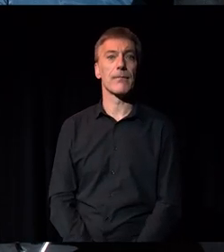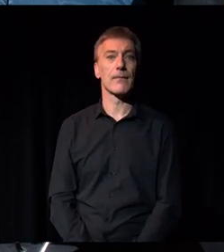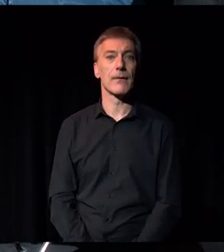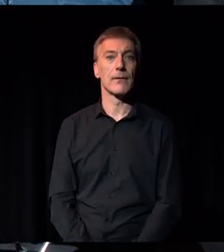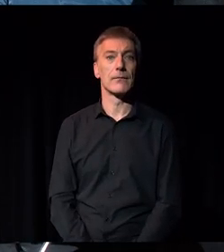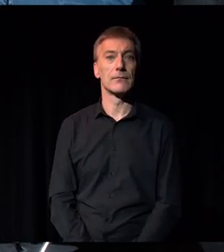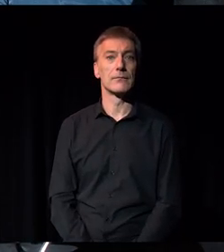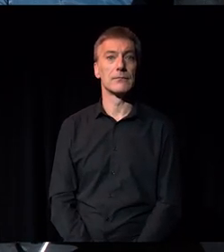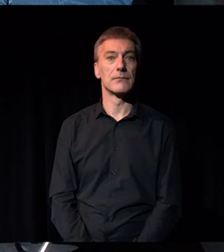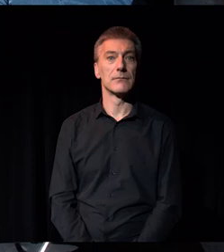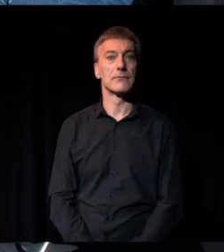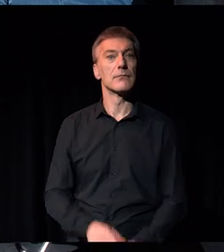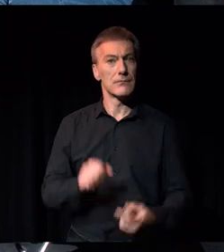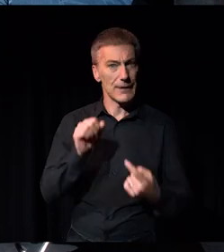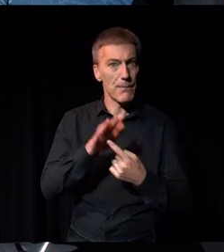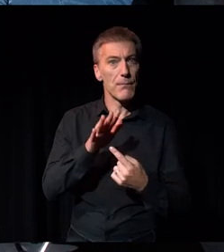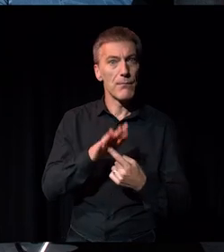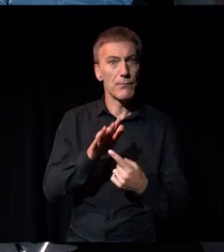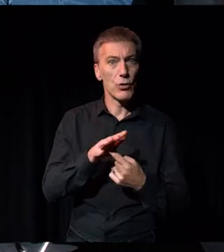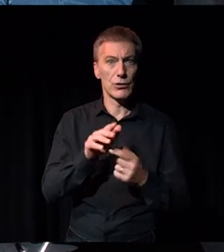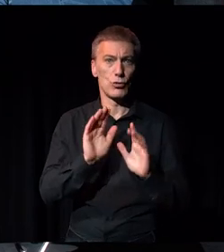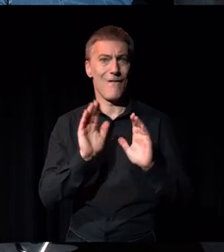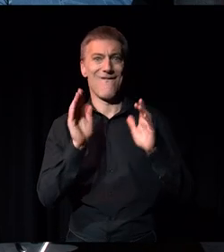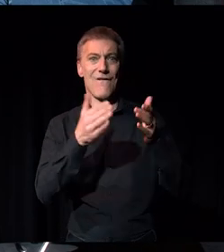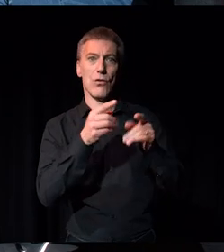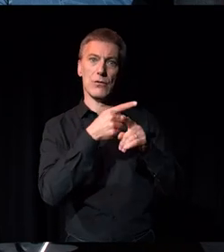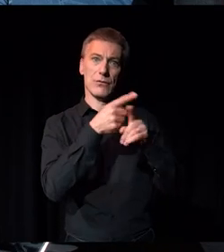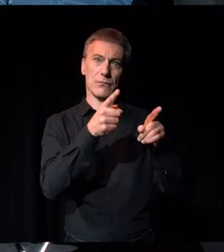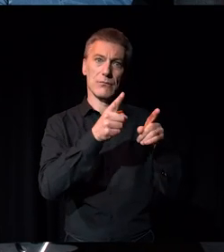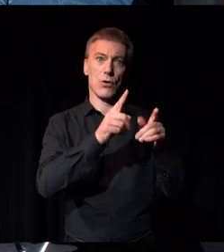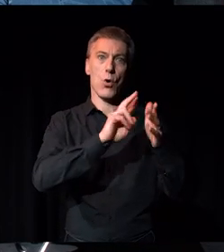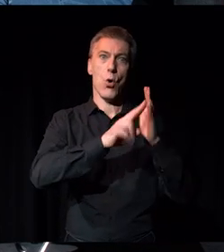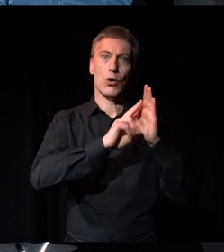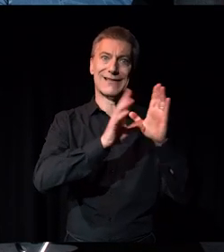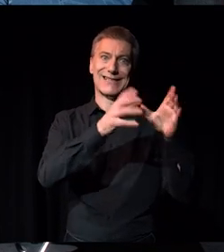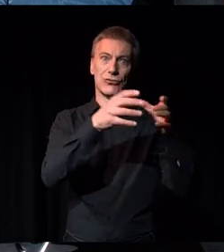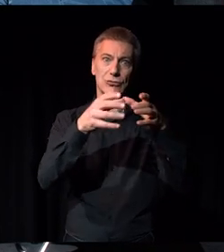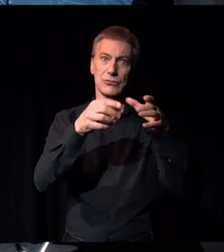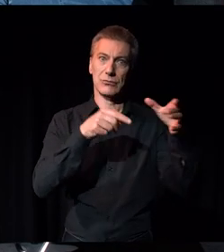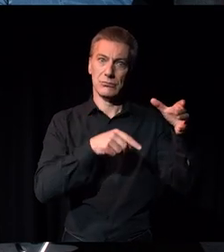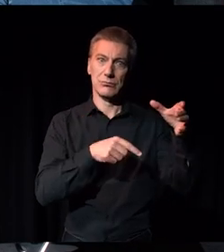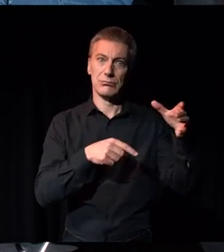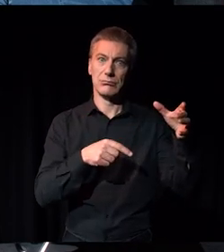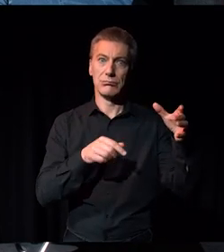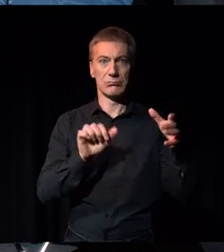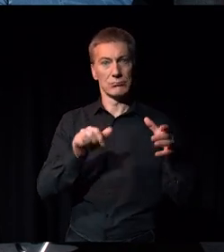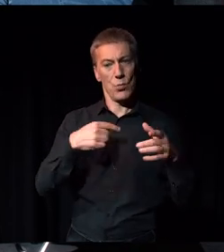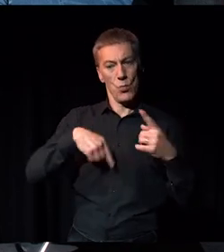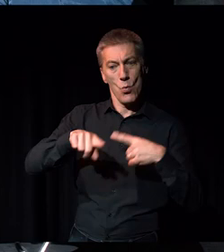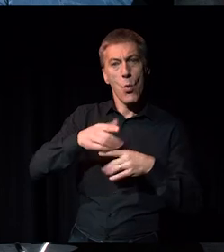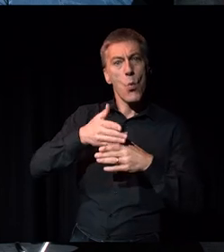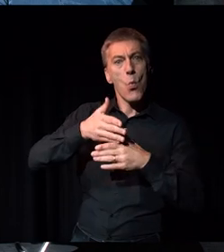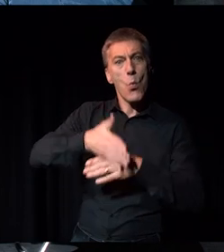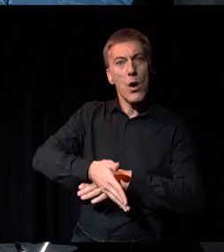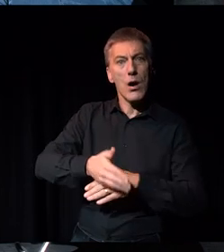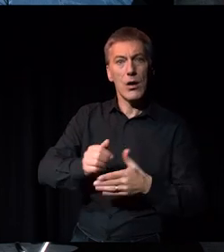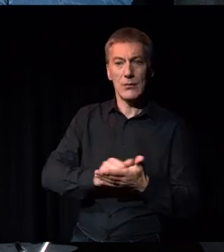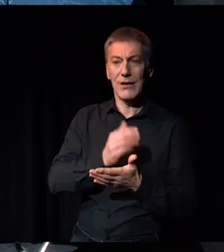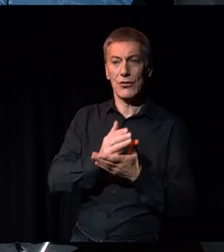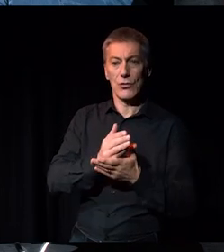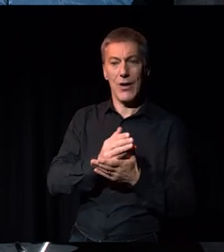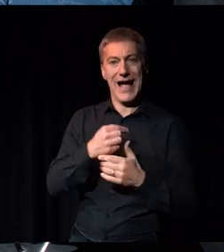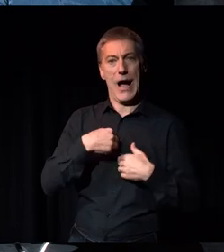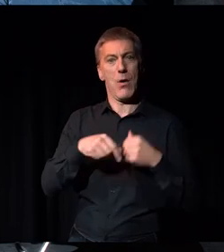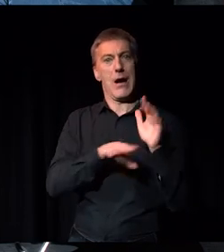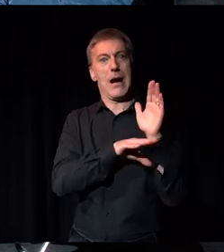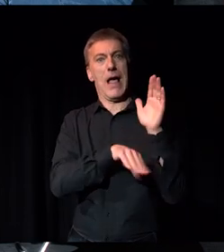I think it's really important actually that you're putting the focus there on the organisations as well, because we all work hard to kind of make class visible,